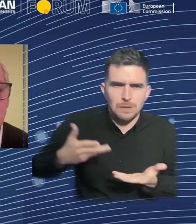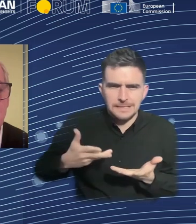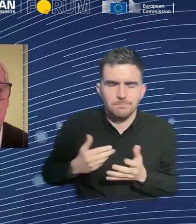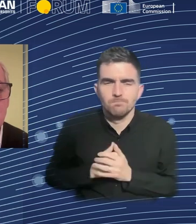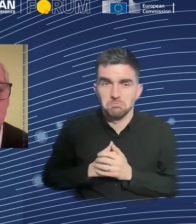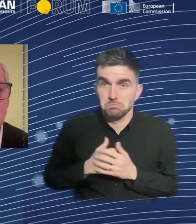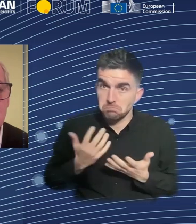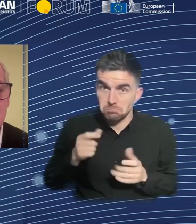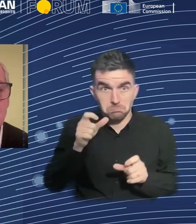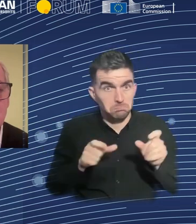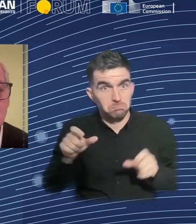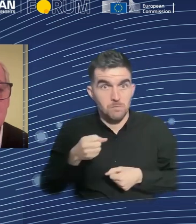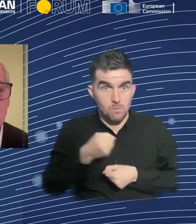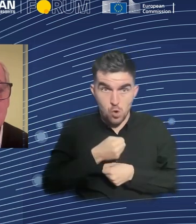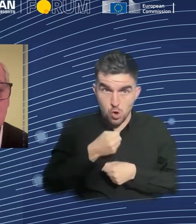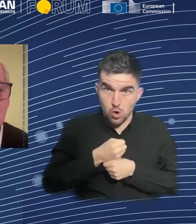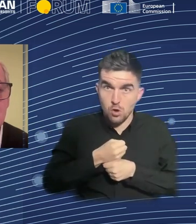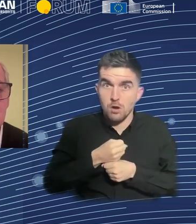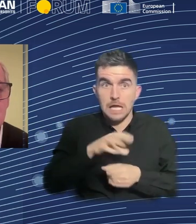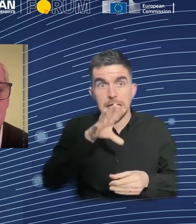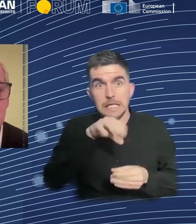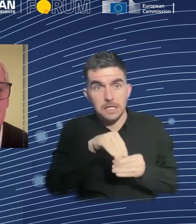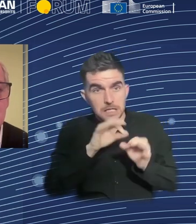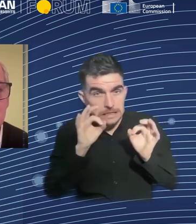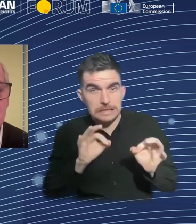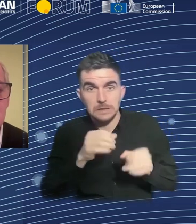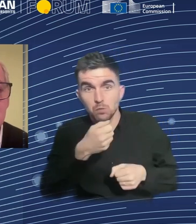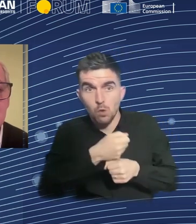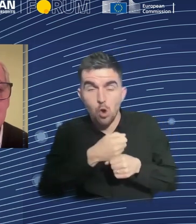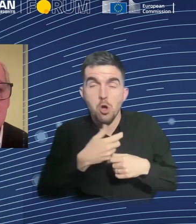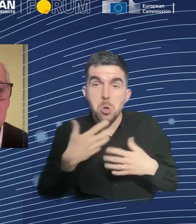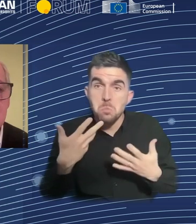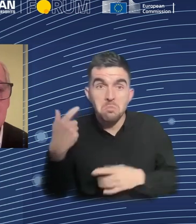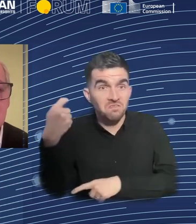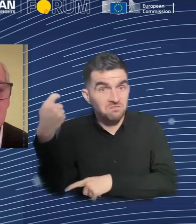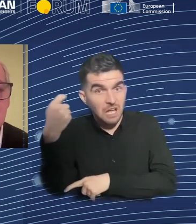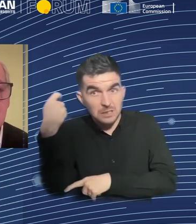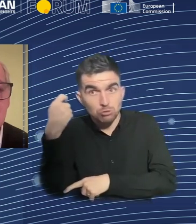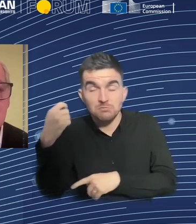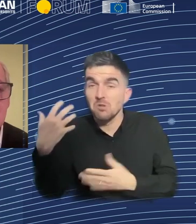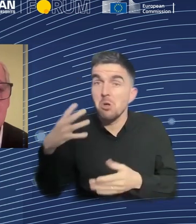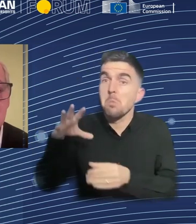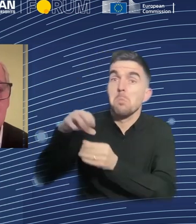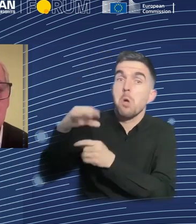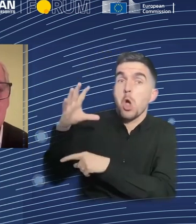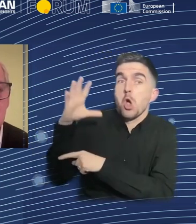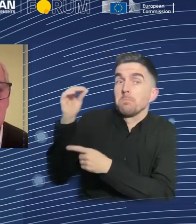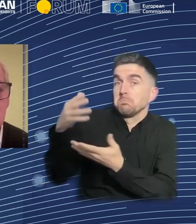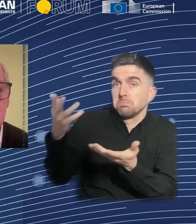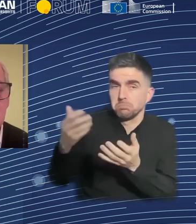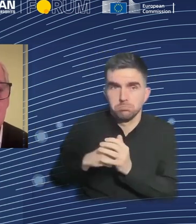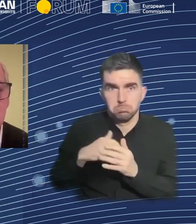working along with AI systems? So the question here is, what can they do in order to spot